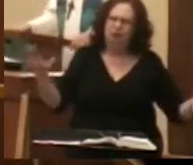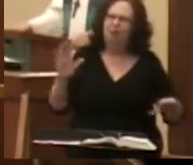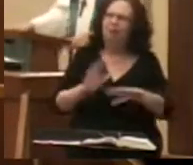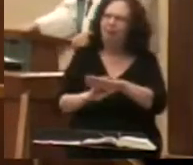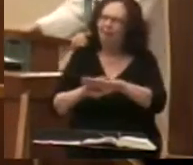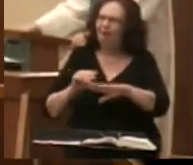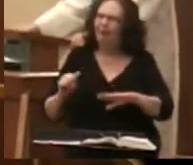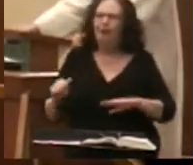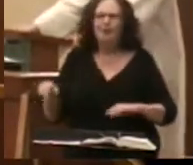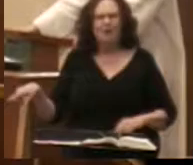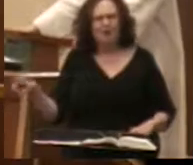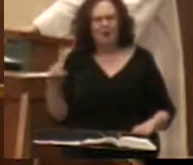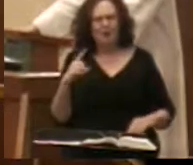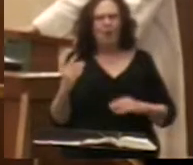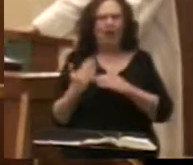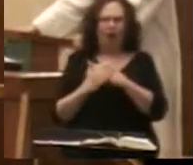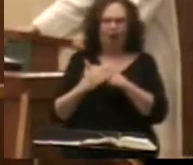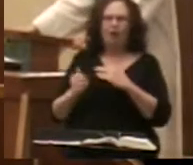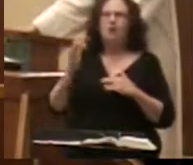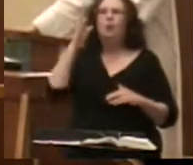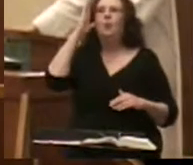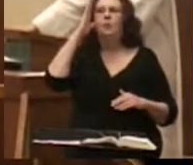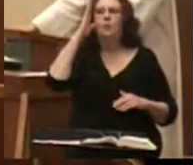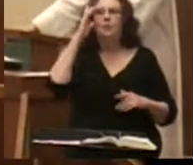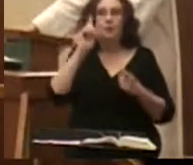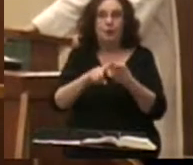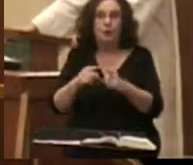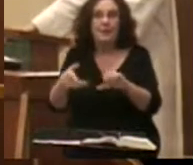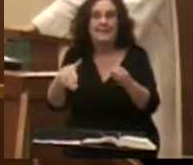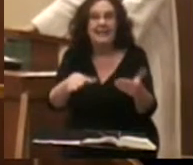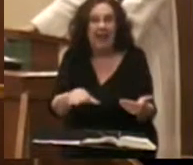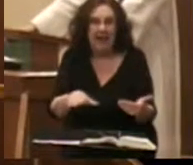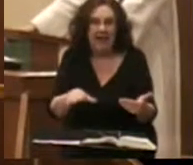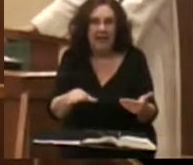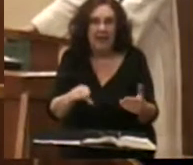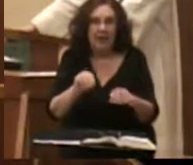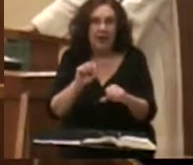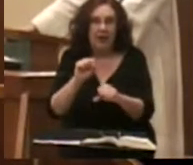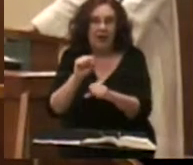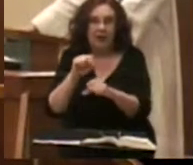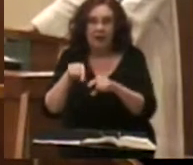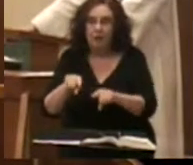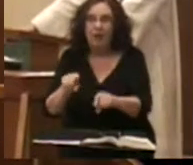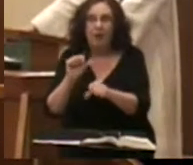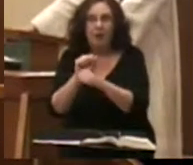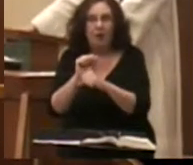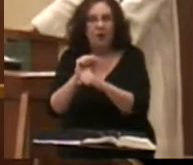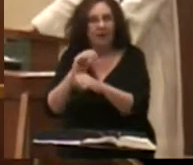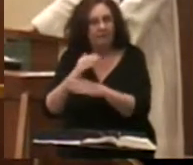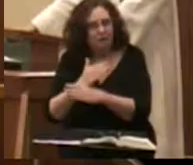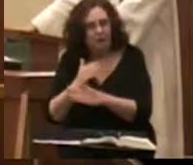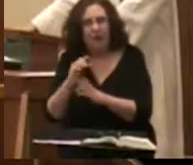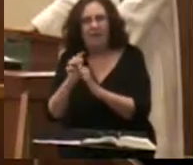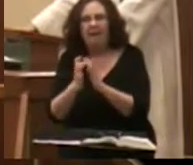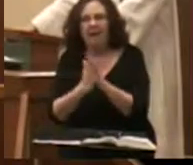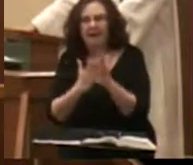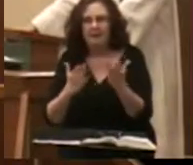you are called to die in the work of sharing the gospel, one way or another.